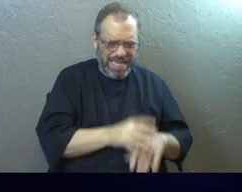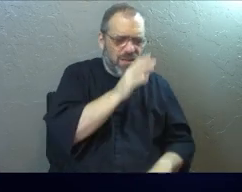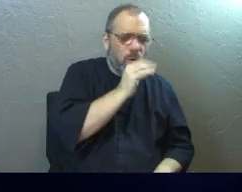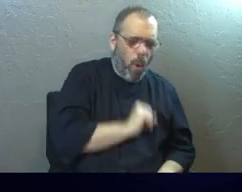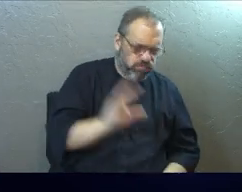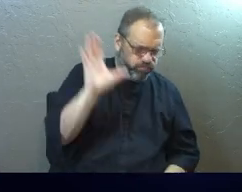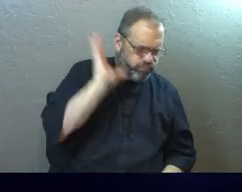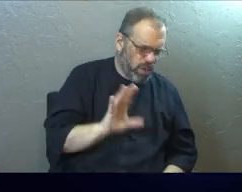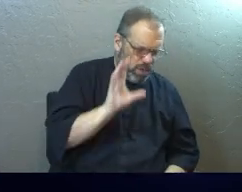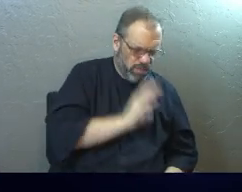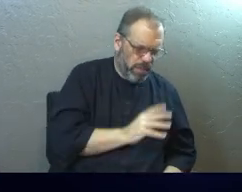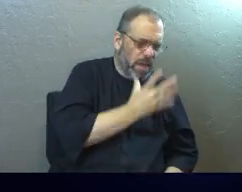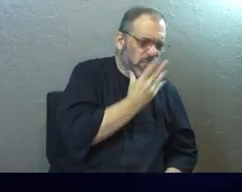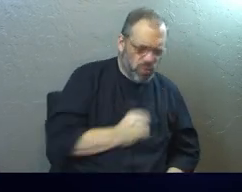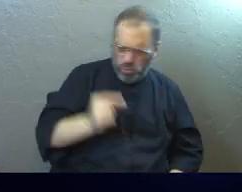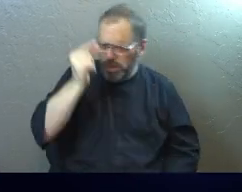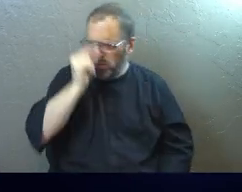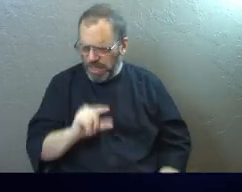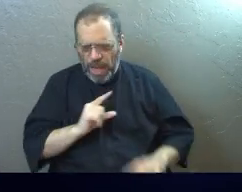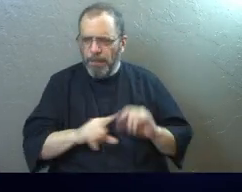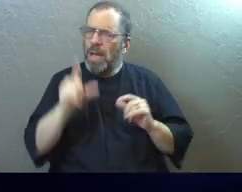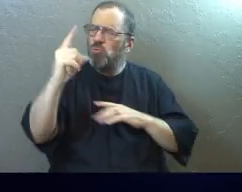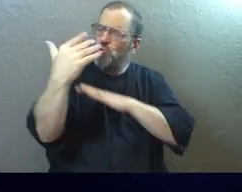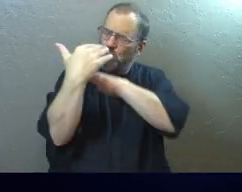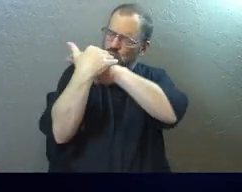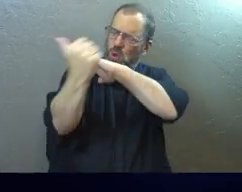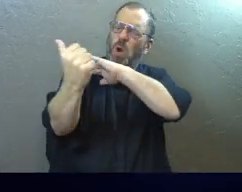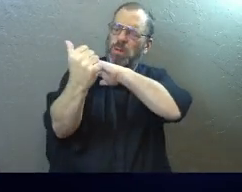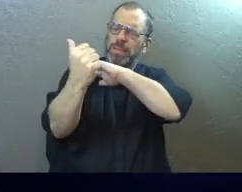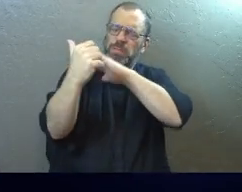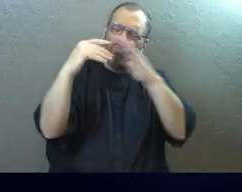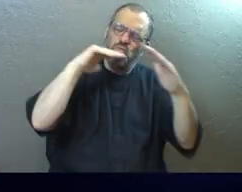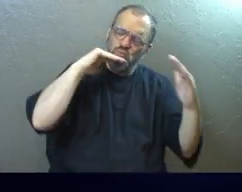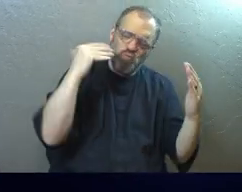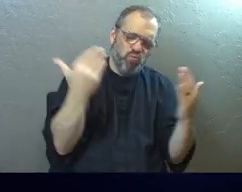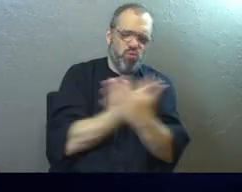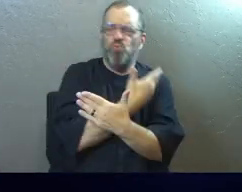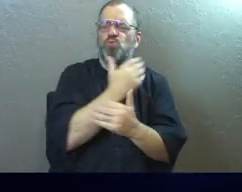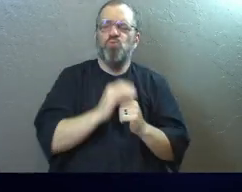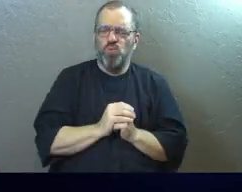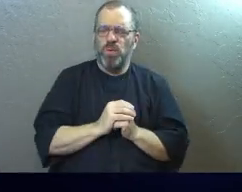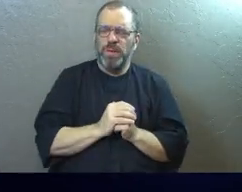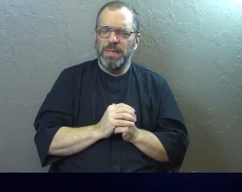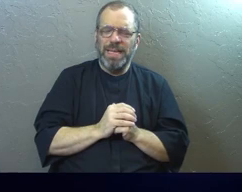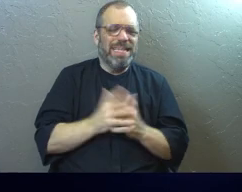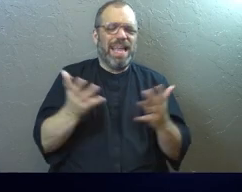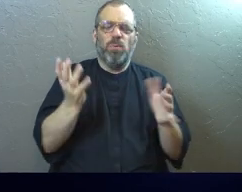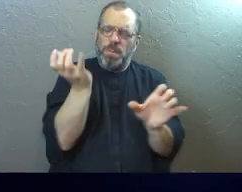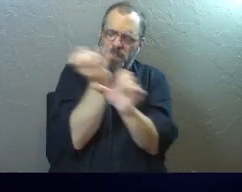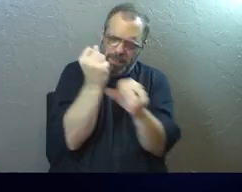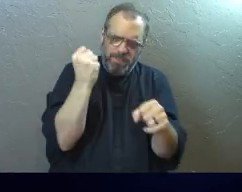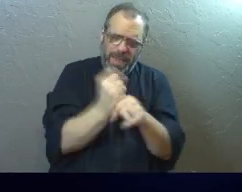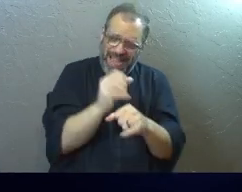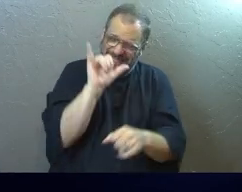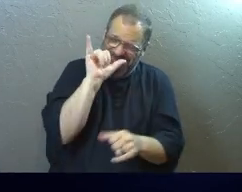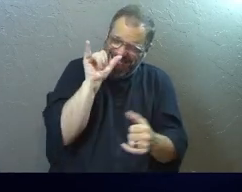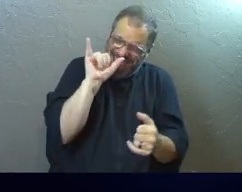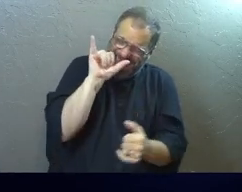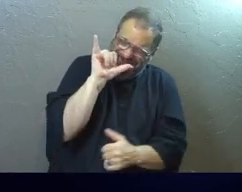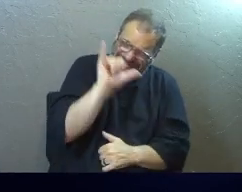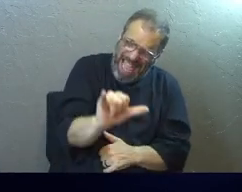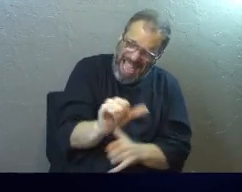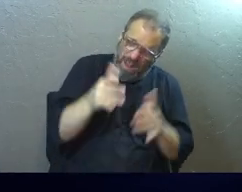And God, would you help us to realize and know that you're calling us into something brand new? And God, that we would be formed by that,